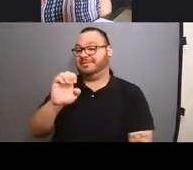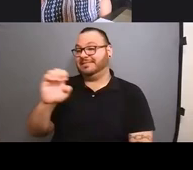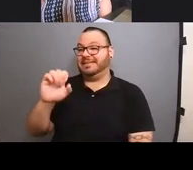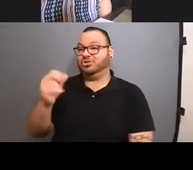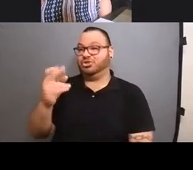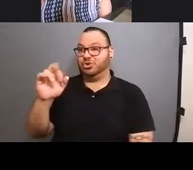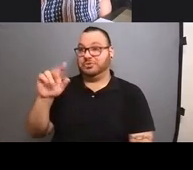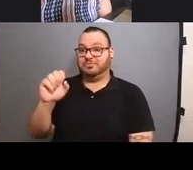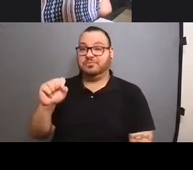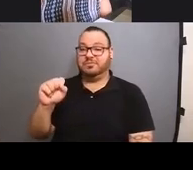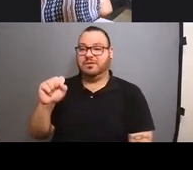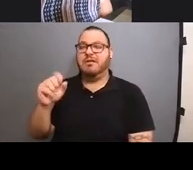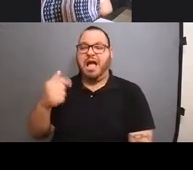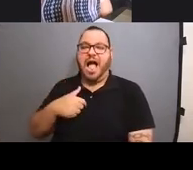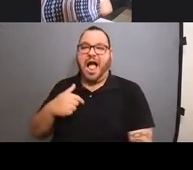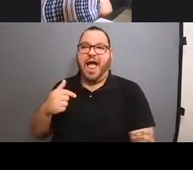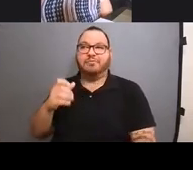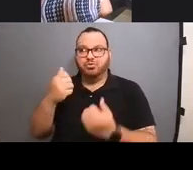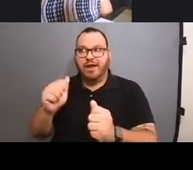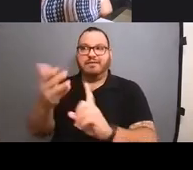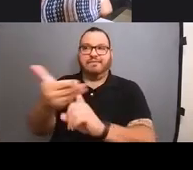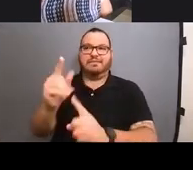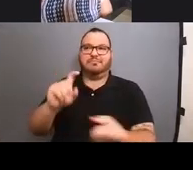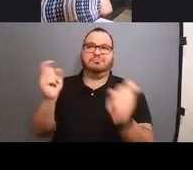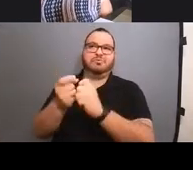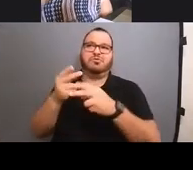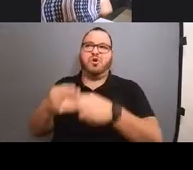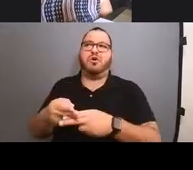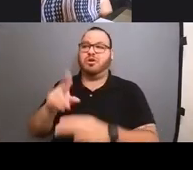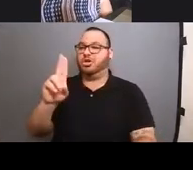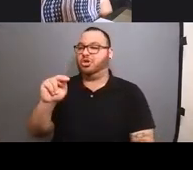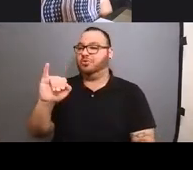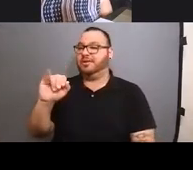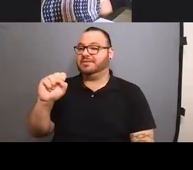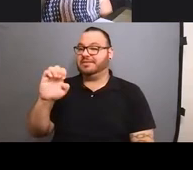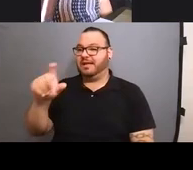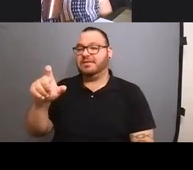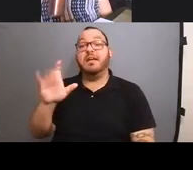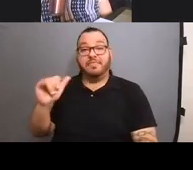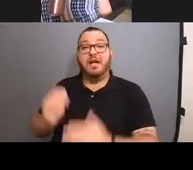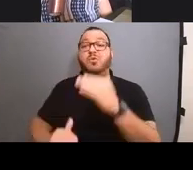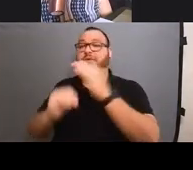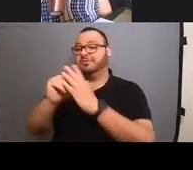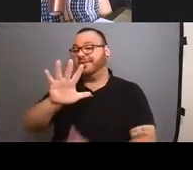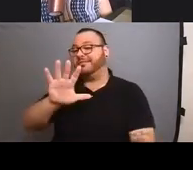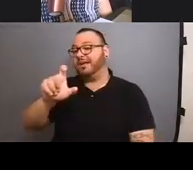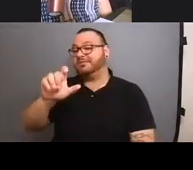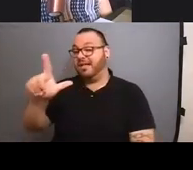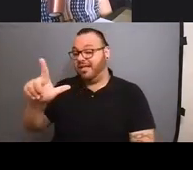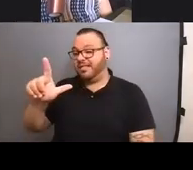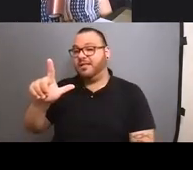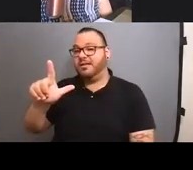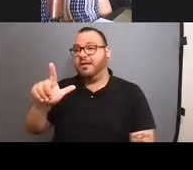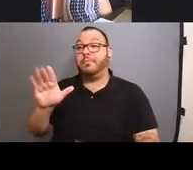um, those go up to five X and they're very roomy and the curvy ones, they go